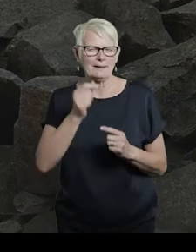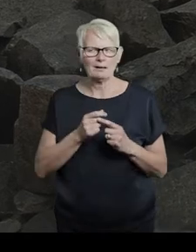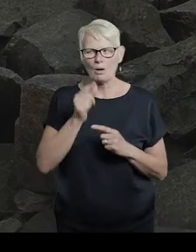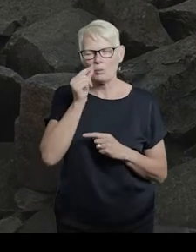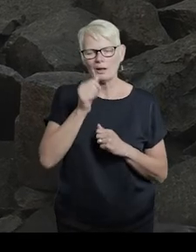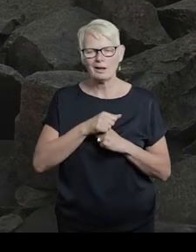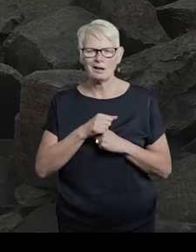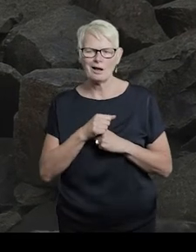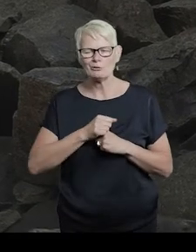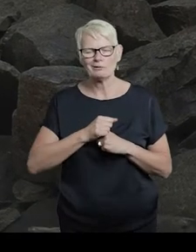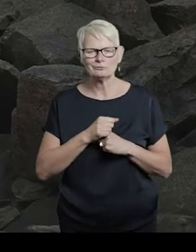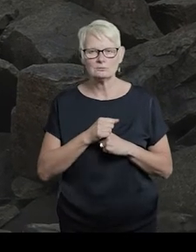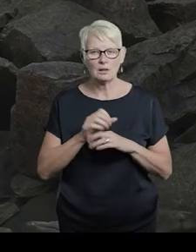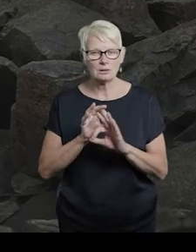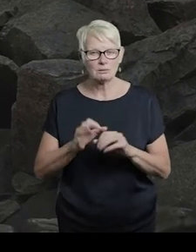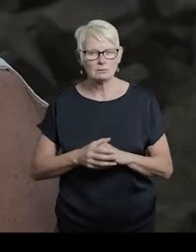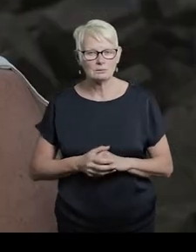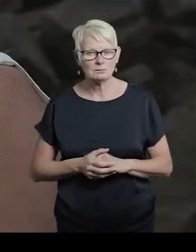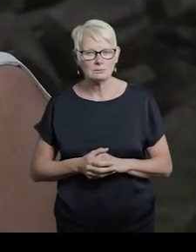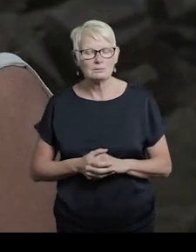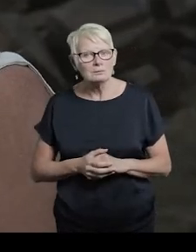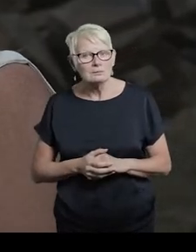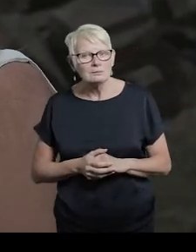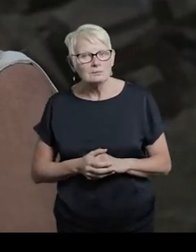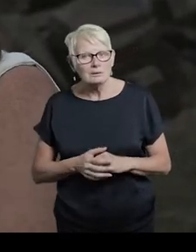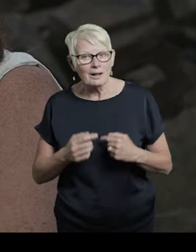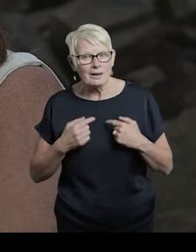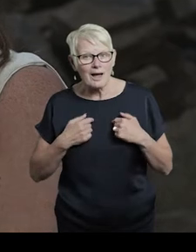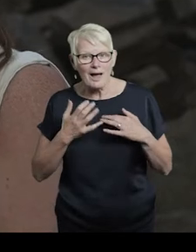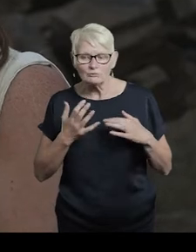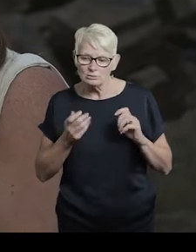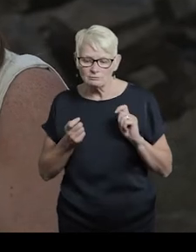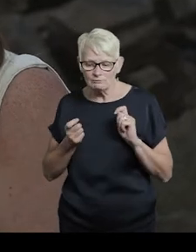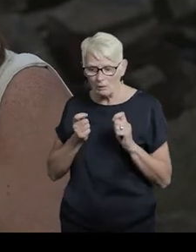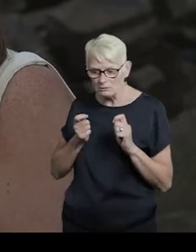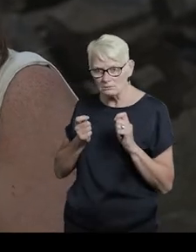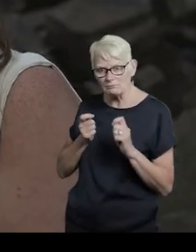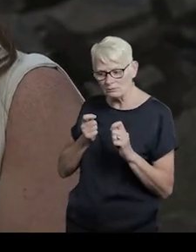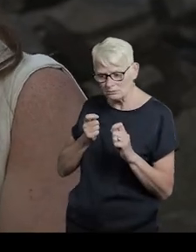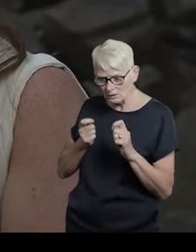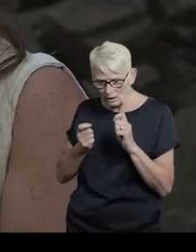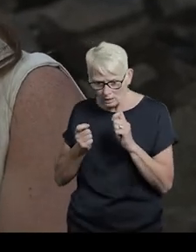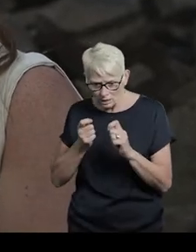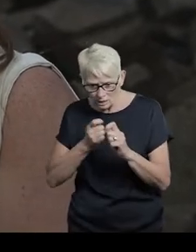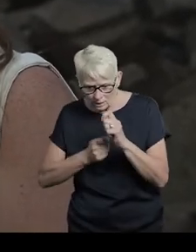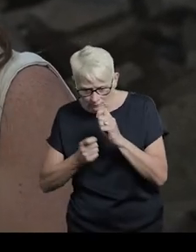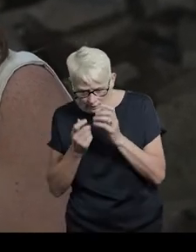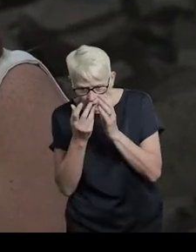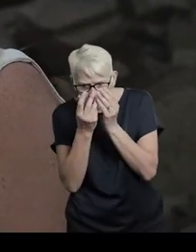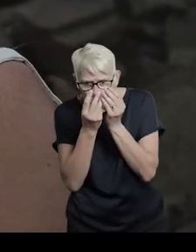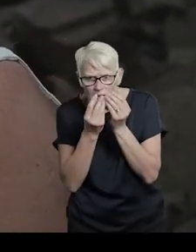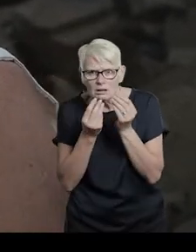a wink, a nudge, a nothing. While I fold myself down to no